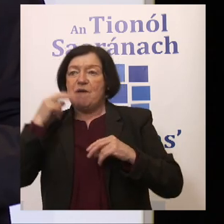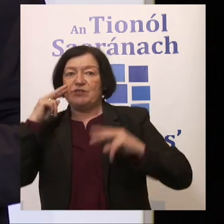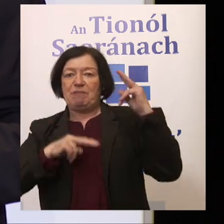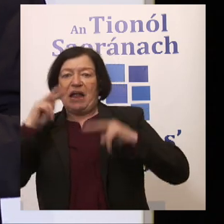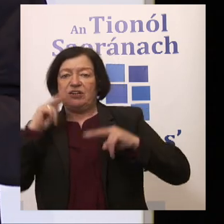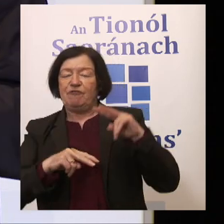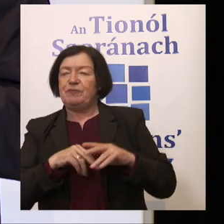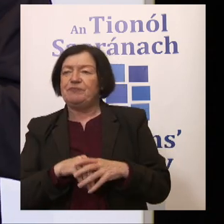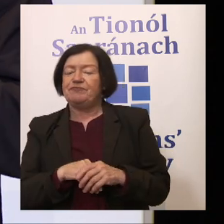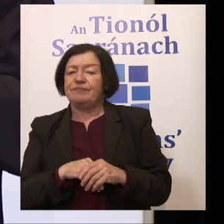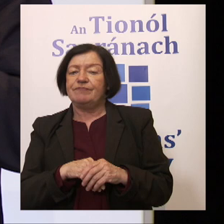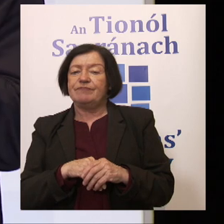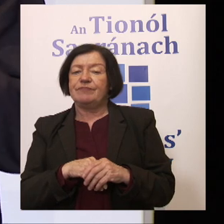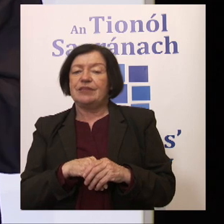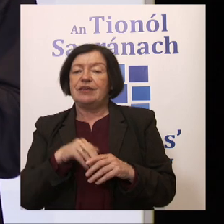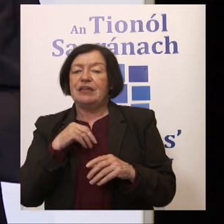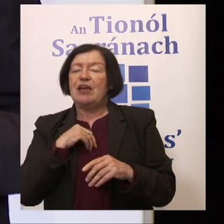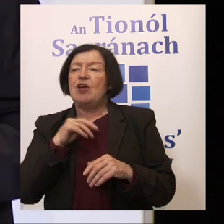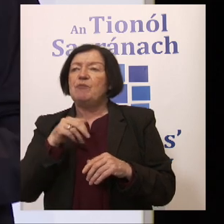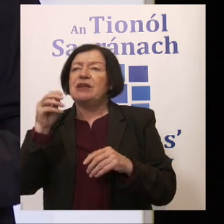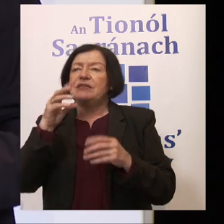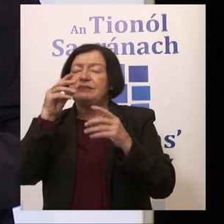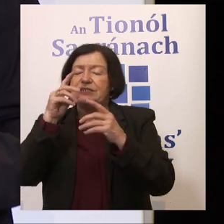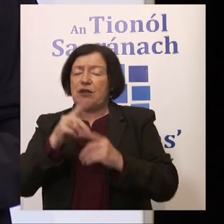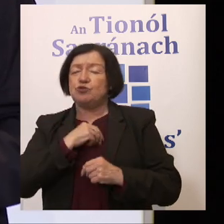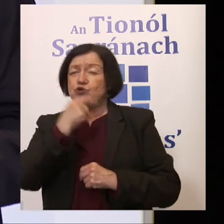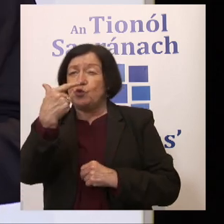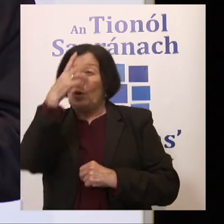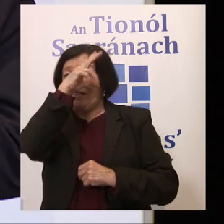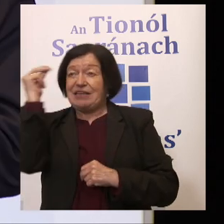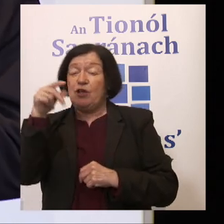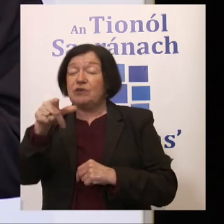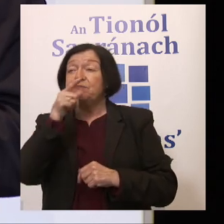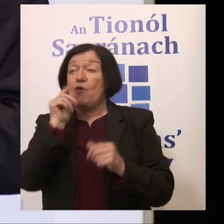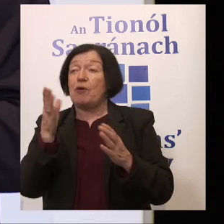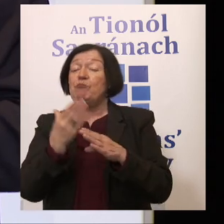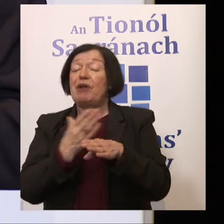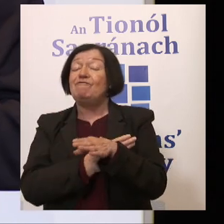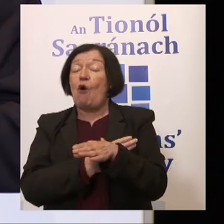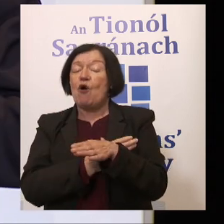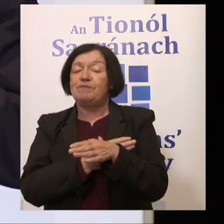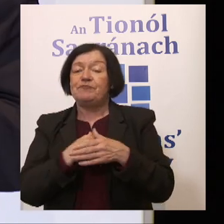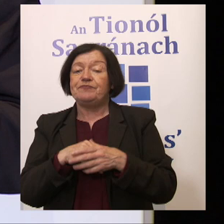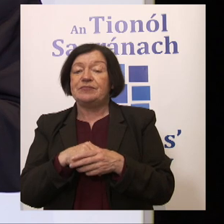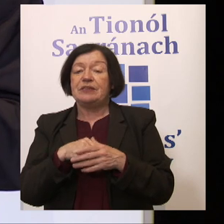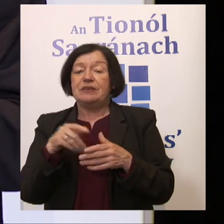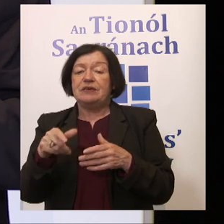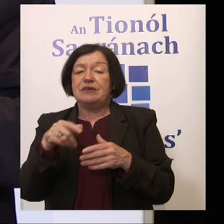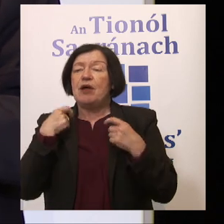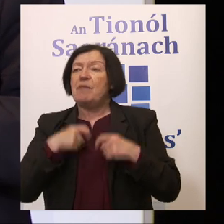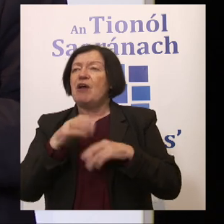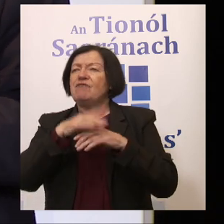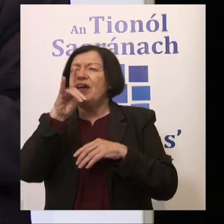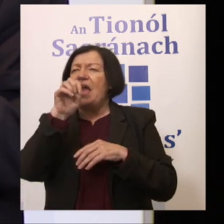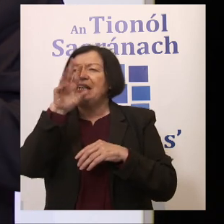point we're making. And if we bring it maybe to two specific examples, and I know one you've spoken about already, which is, I know I think the mayor of